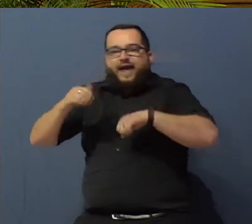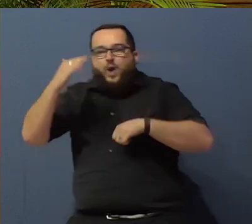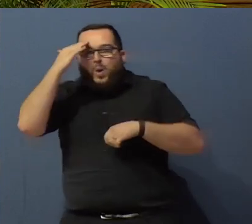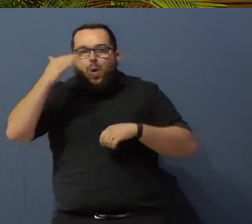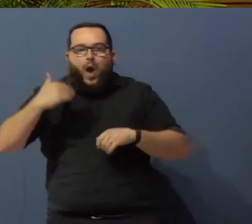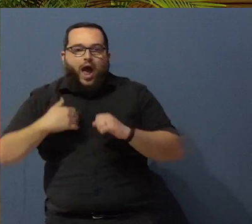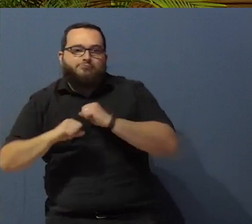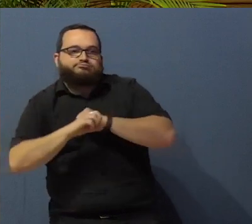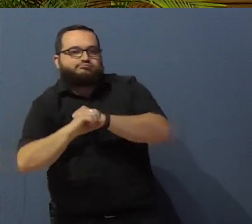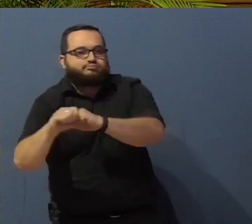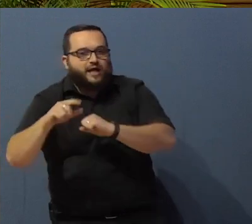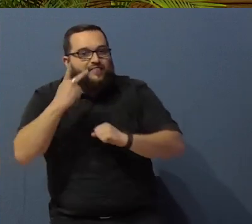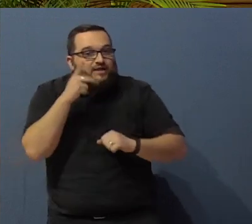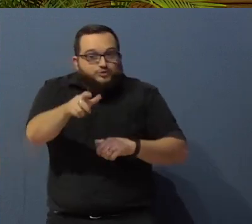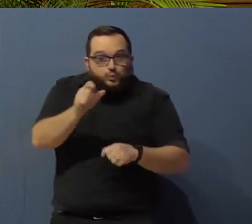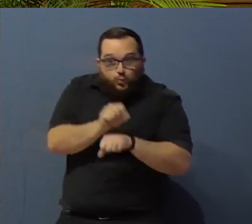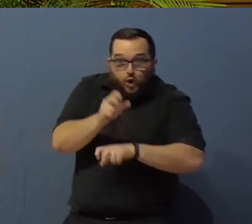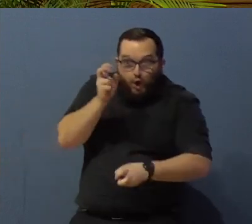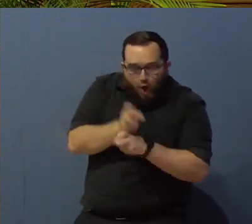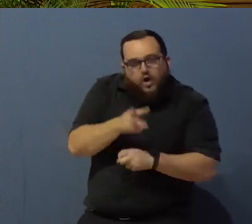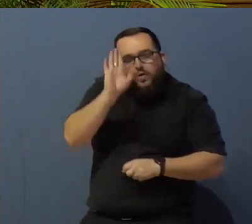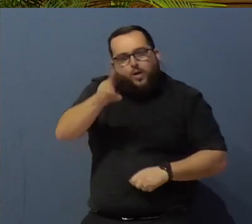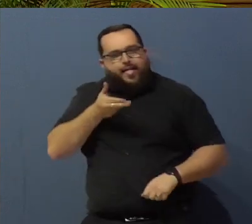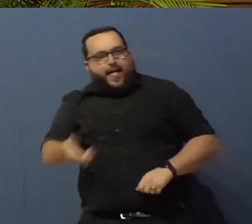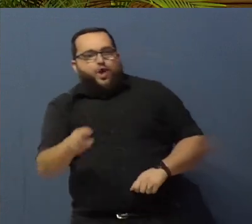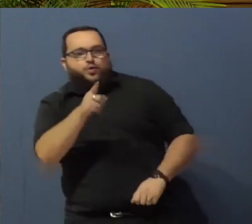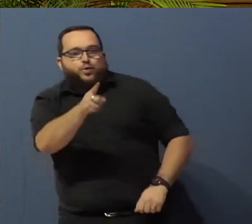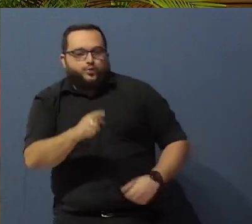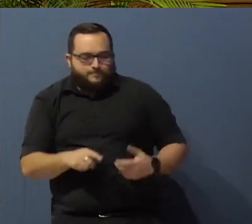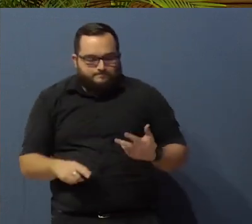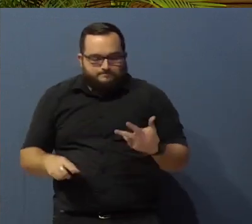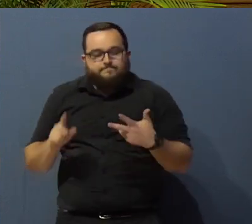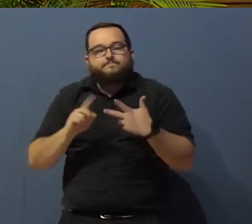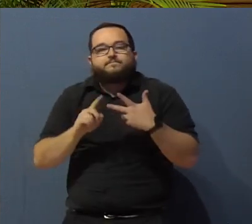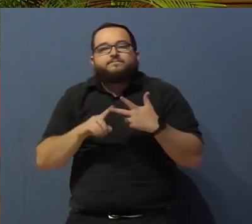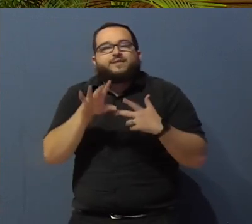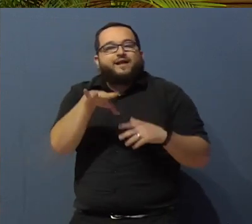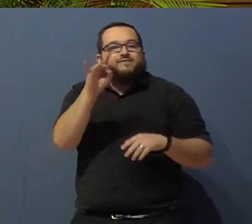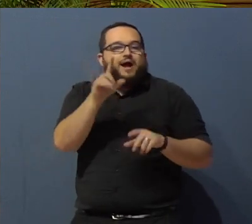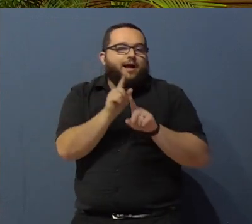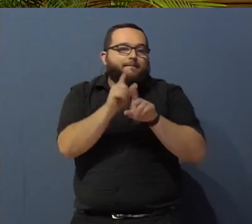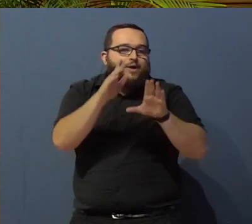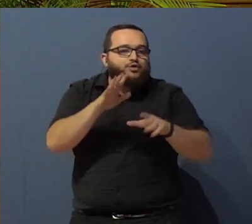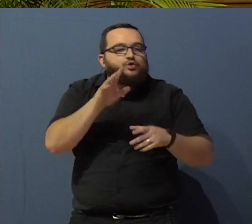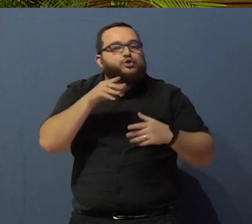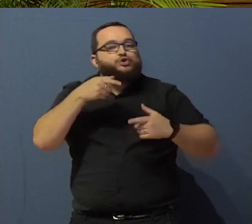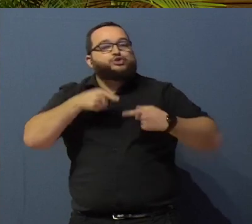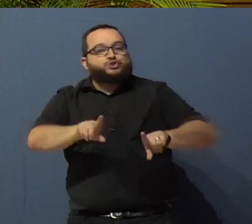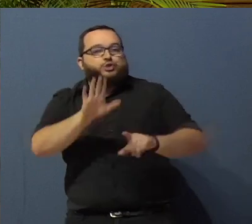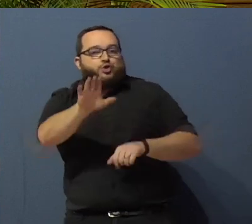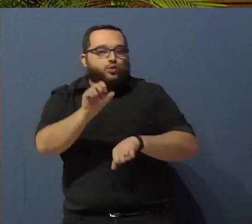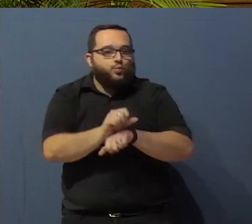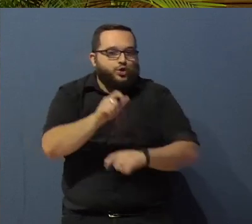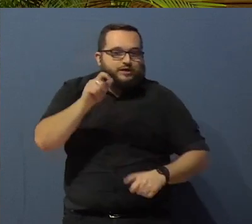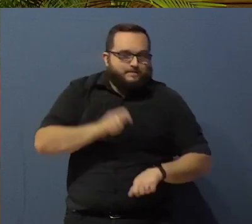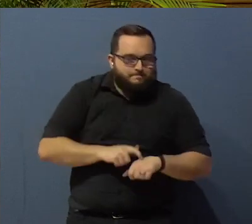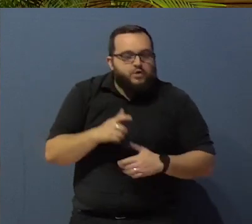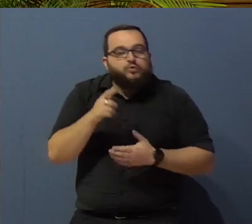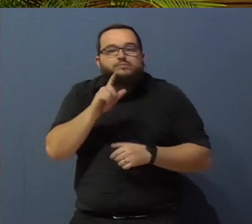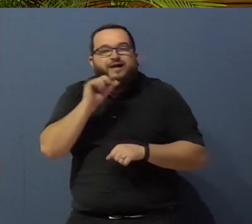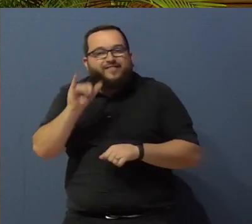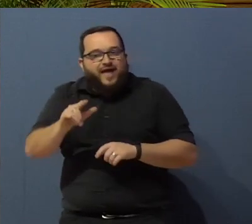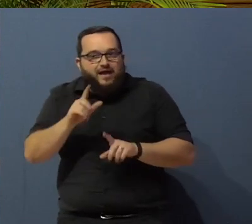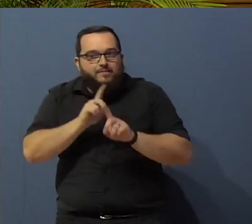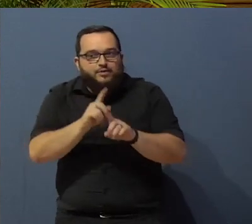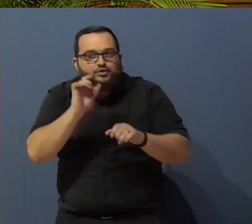hard worker, they're going to hire you on. Number three, find a mentor in your workplace to help you